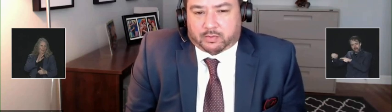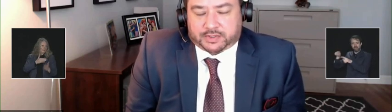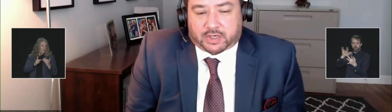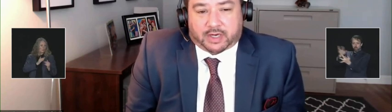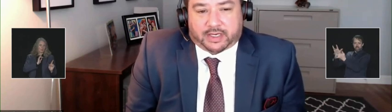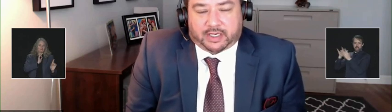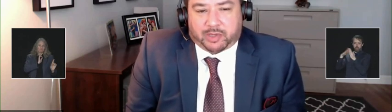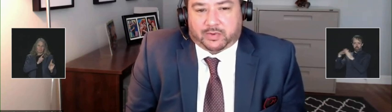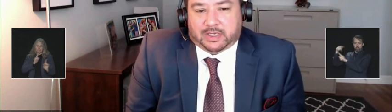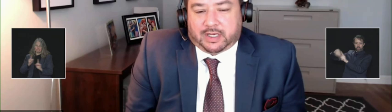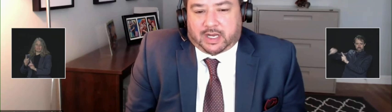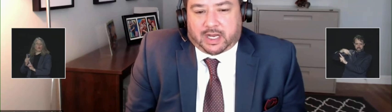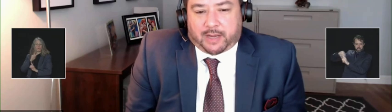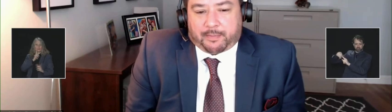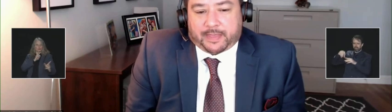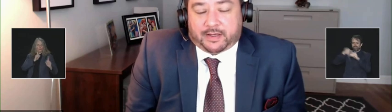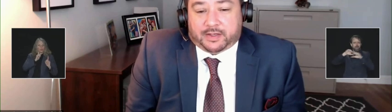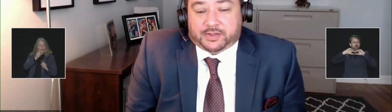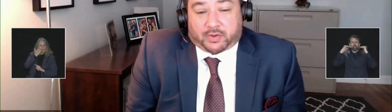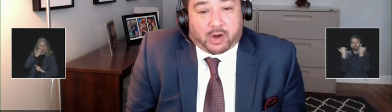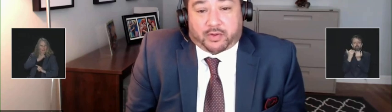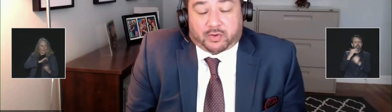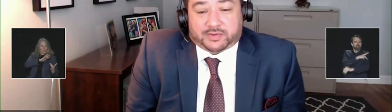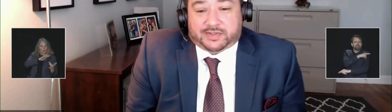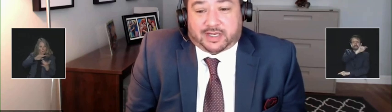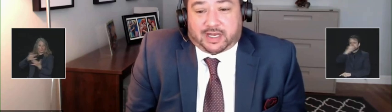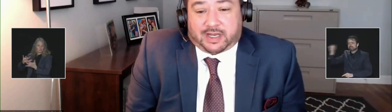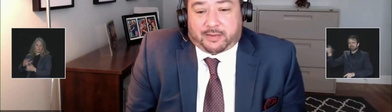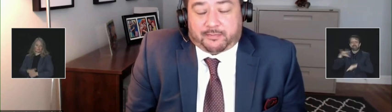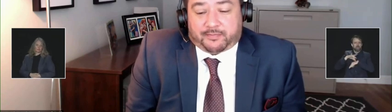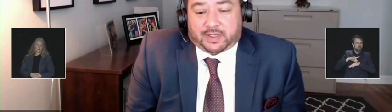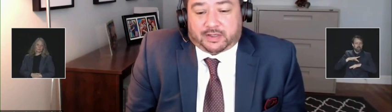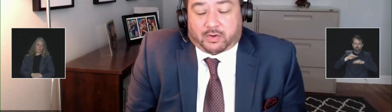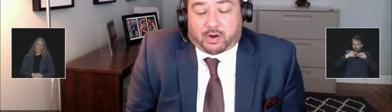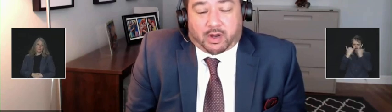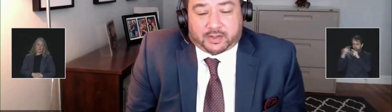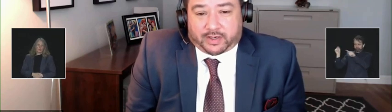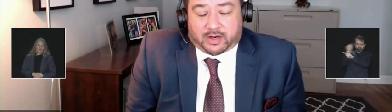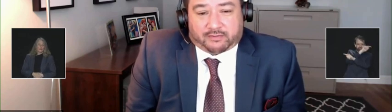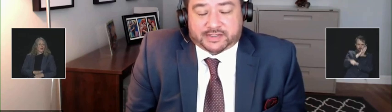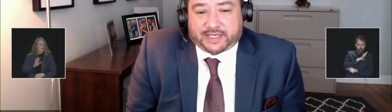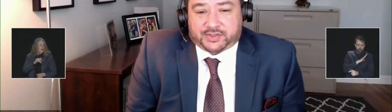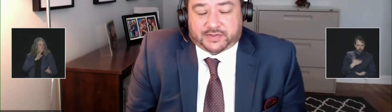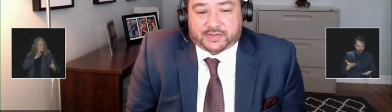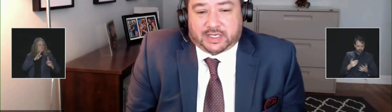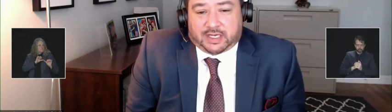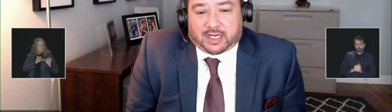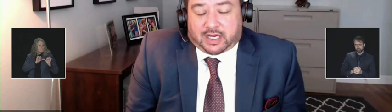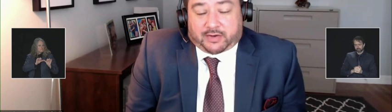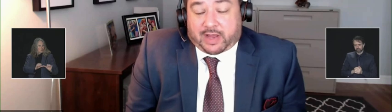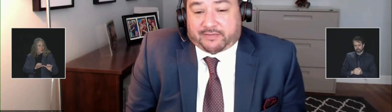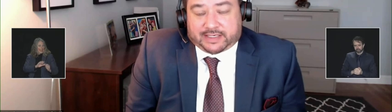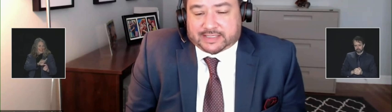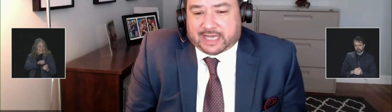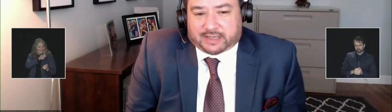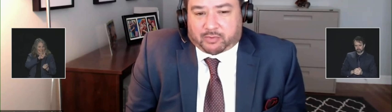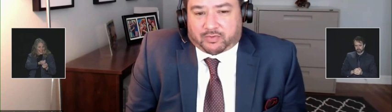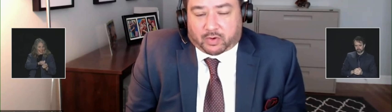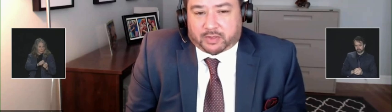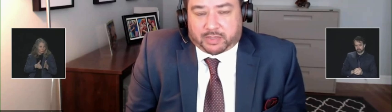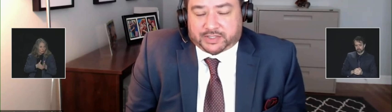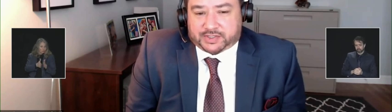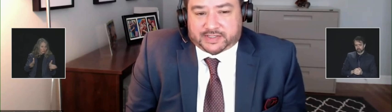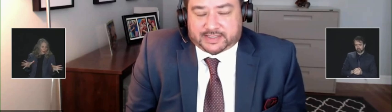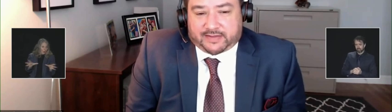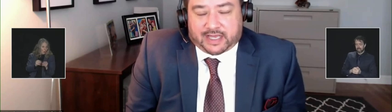talking about. So there are those, you know, ongoing conversations. I don't have an exact number for you, but